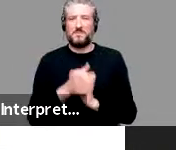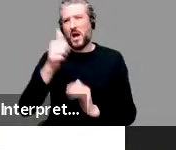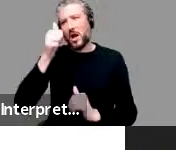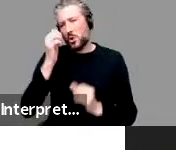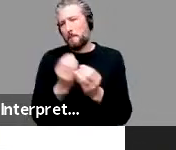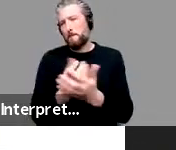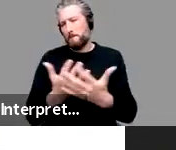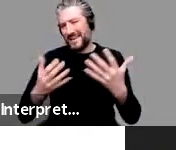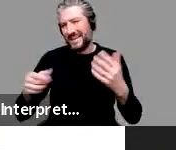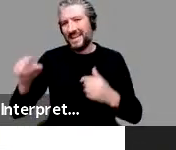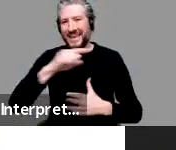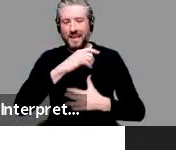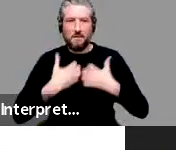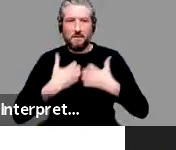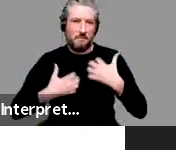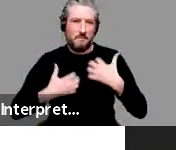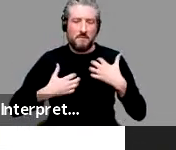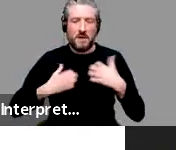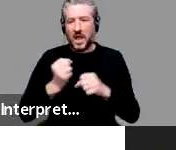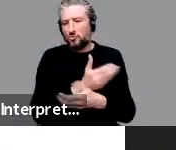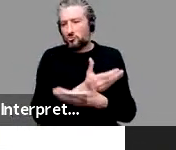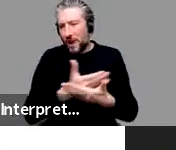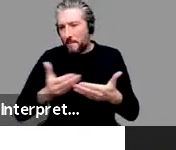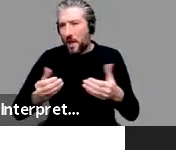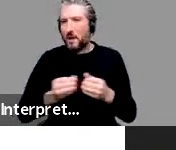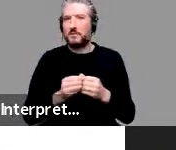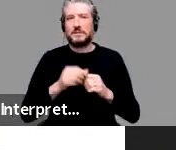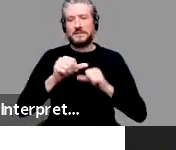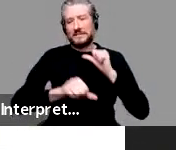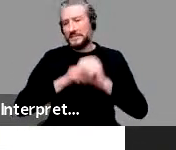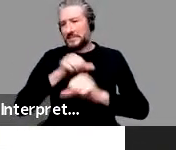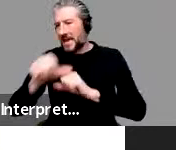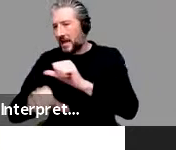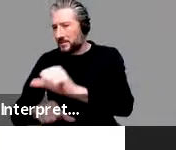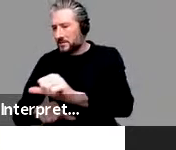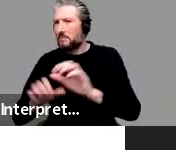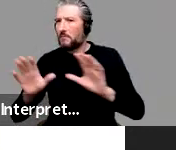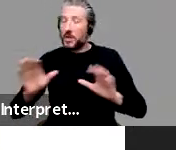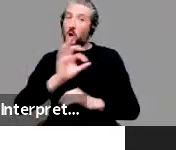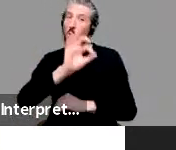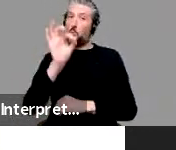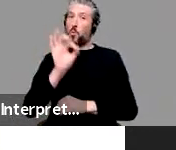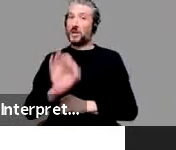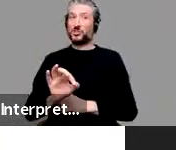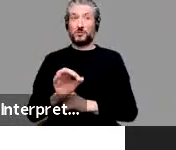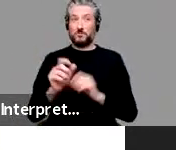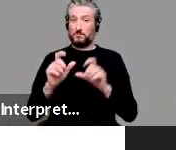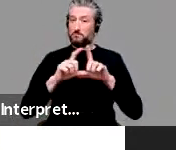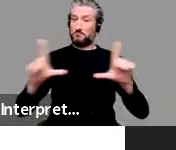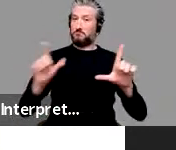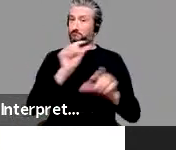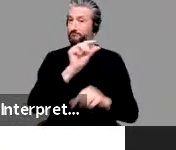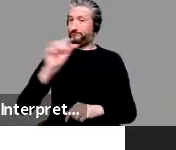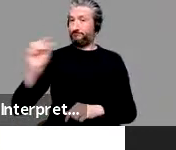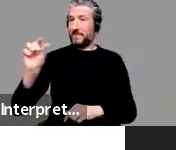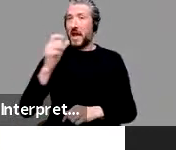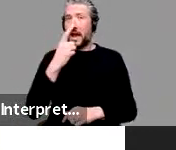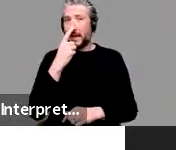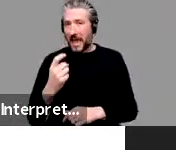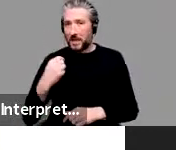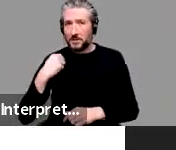in grammar or syntax. And so we might ask, can studying polysemy word meaning different, but related senses